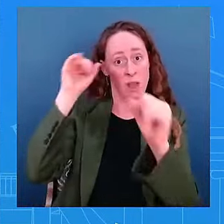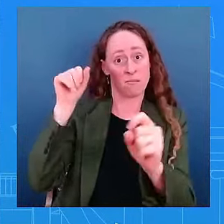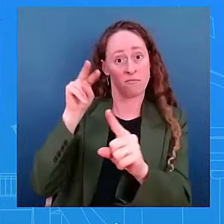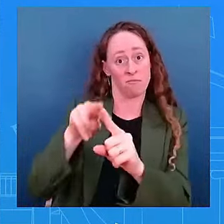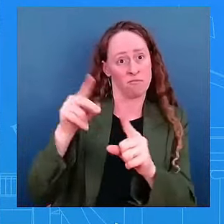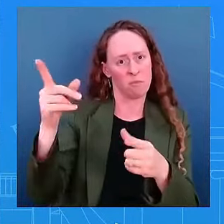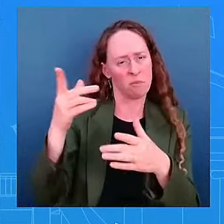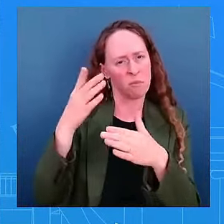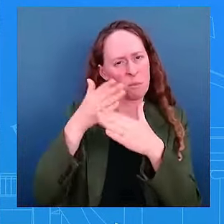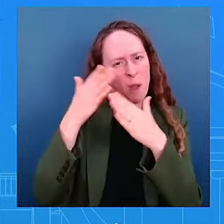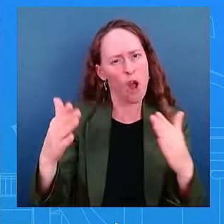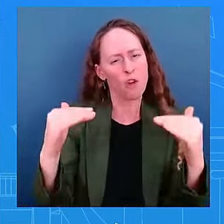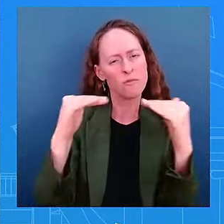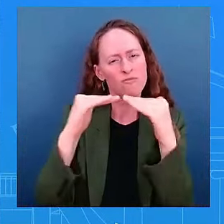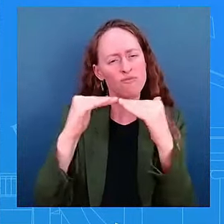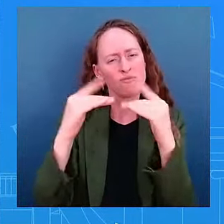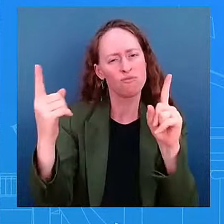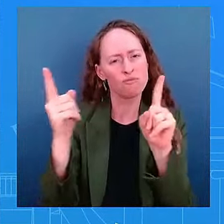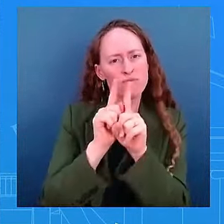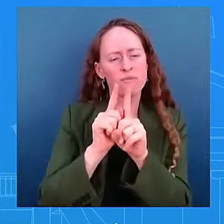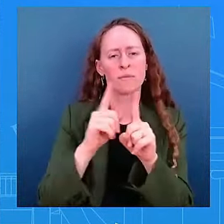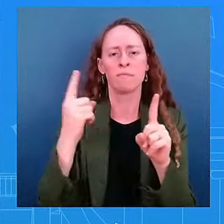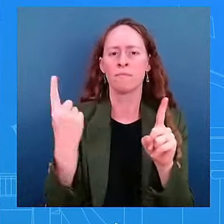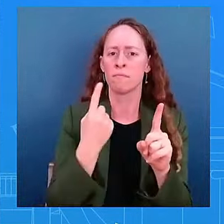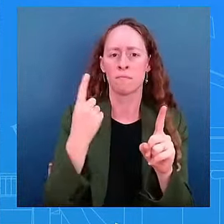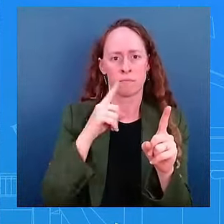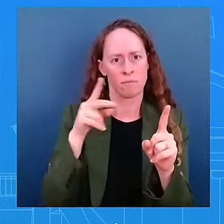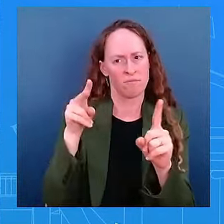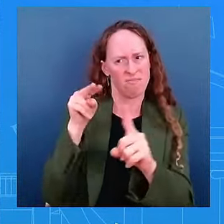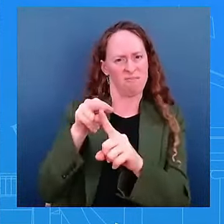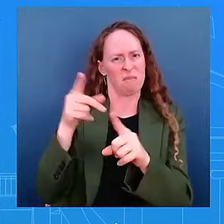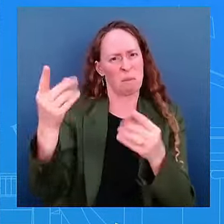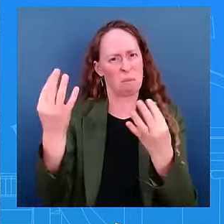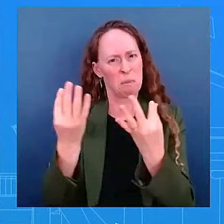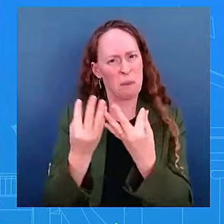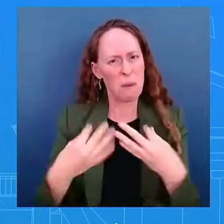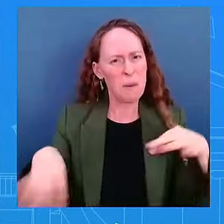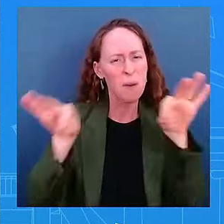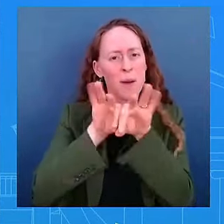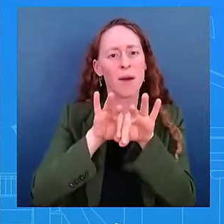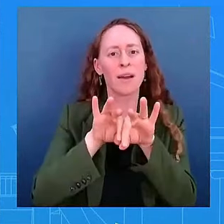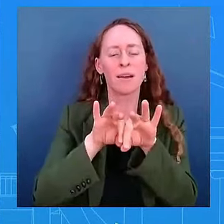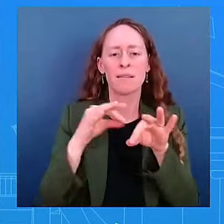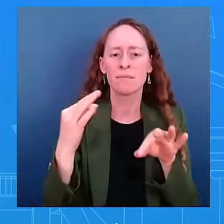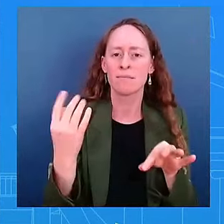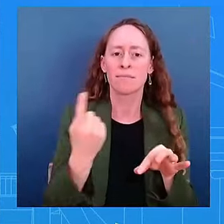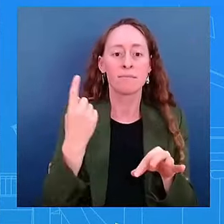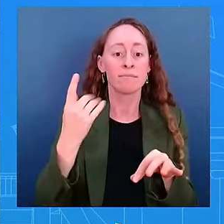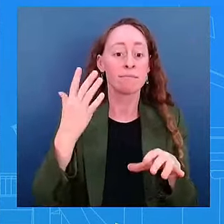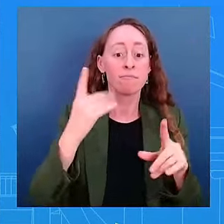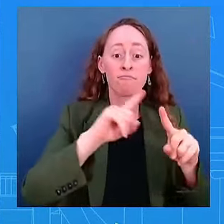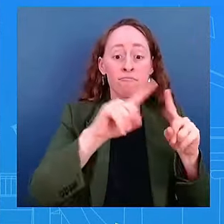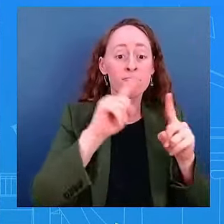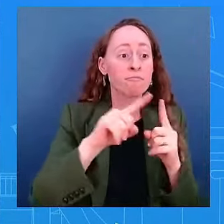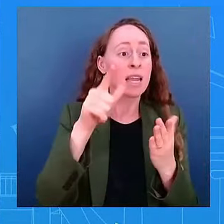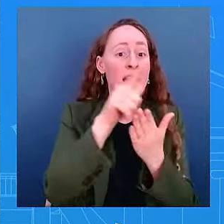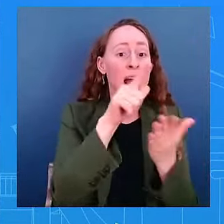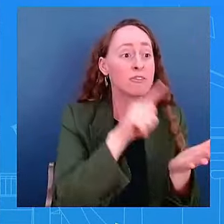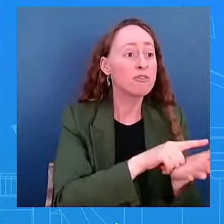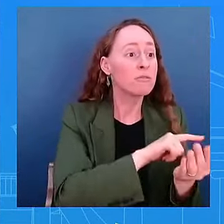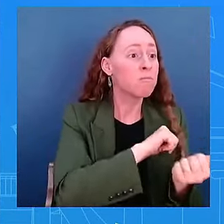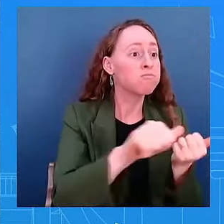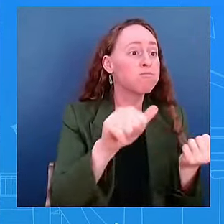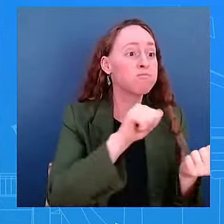She's been, again, a critical partner in some of the big piece items that we've been able to get done on behalf of this country. Obviously,